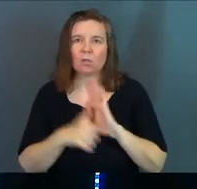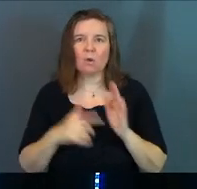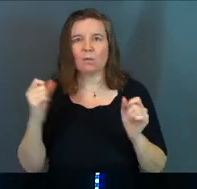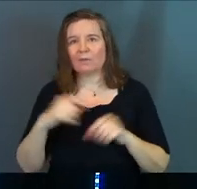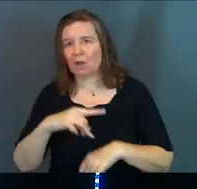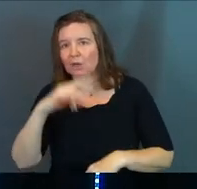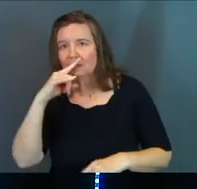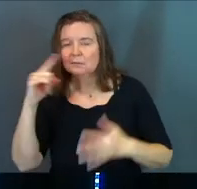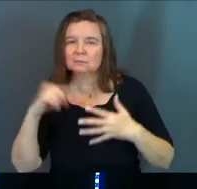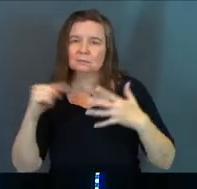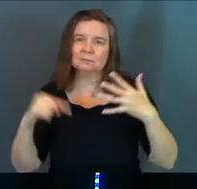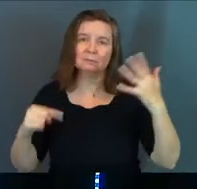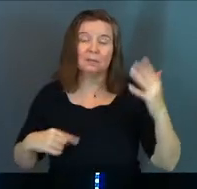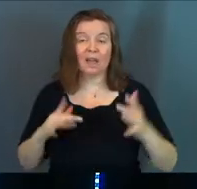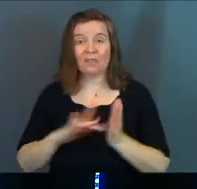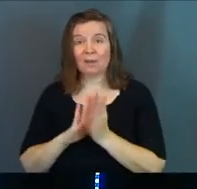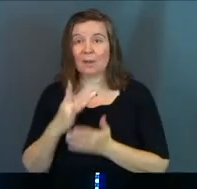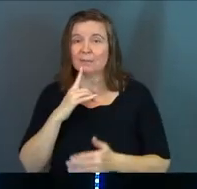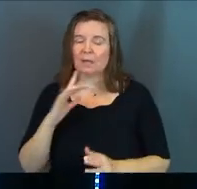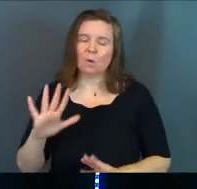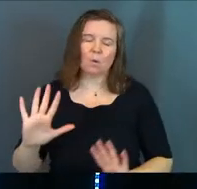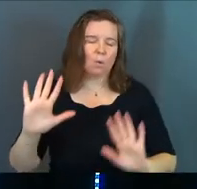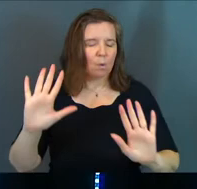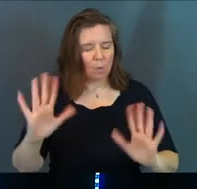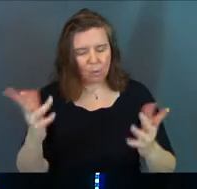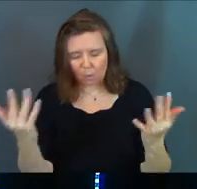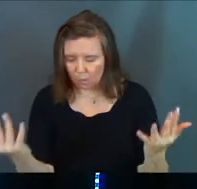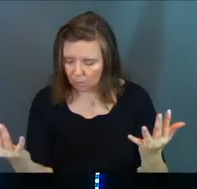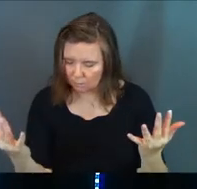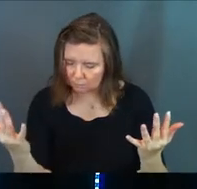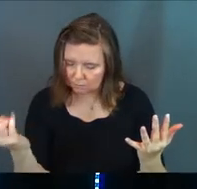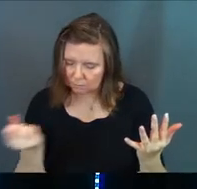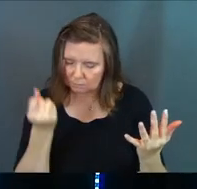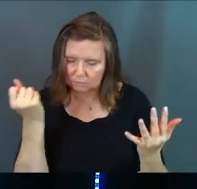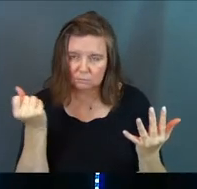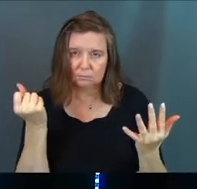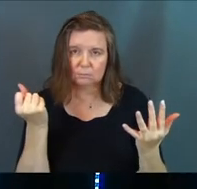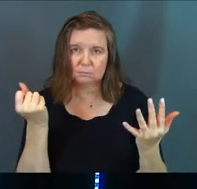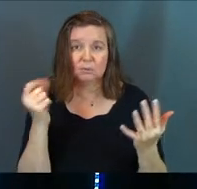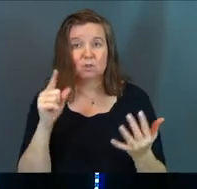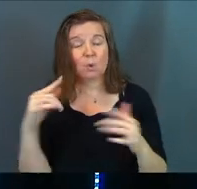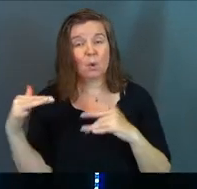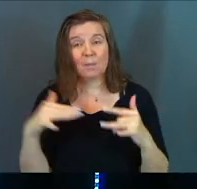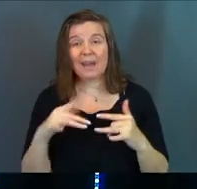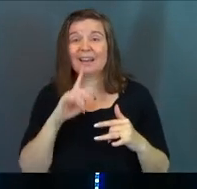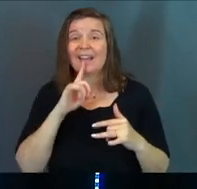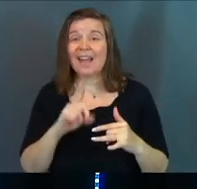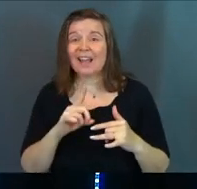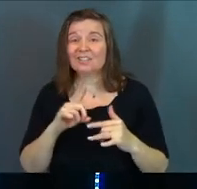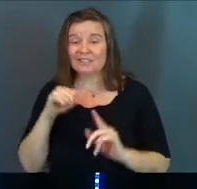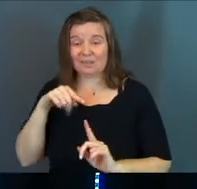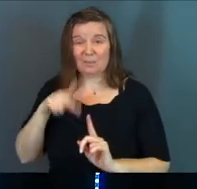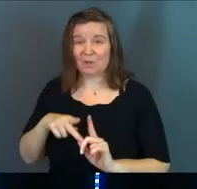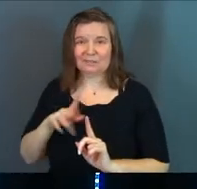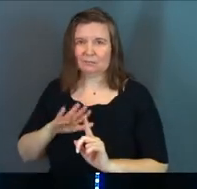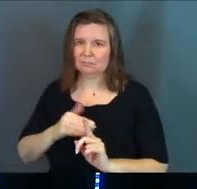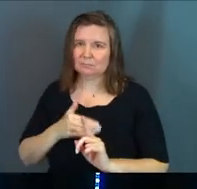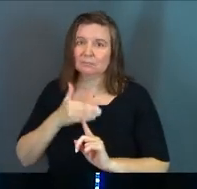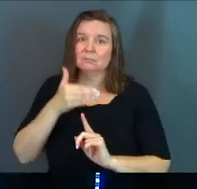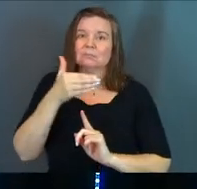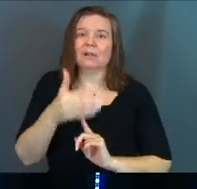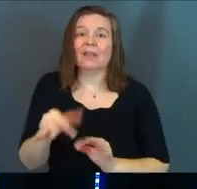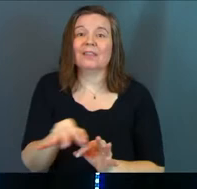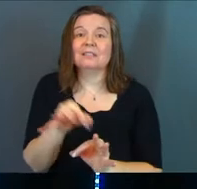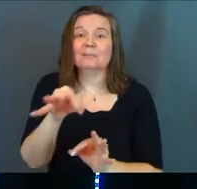fighting our kids. And the Bible says, hold on a second. Your battle is actually in the spiritual